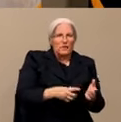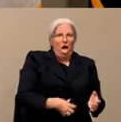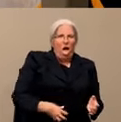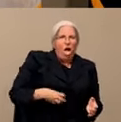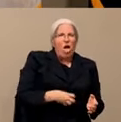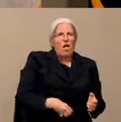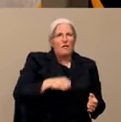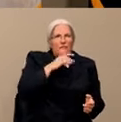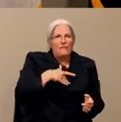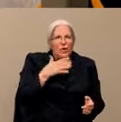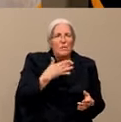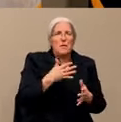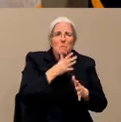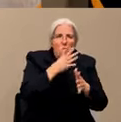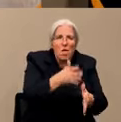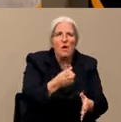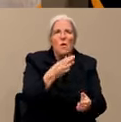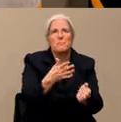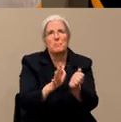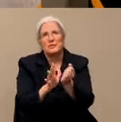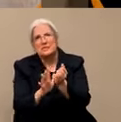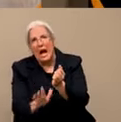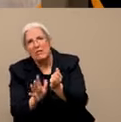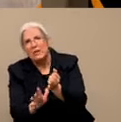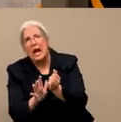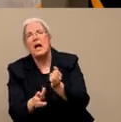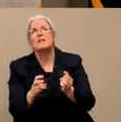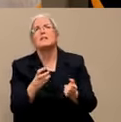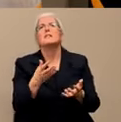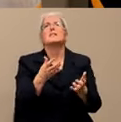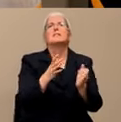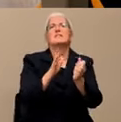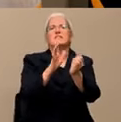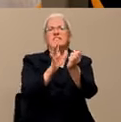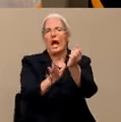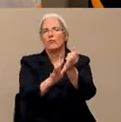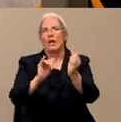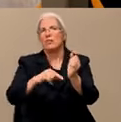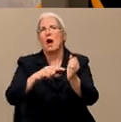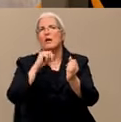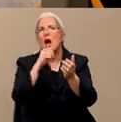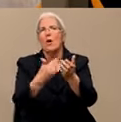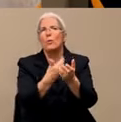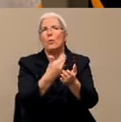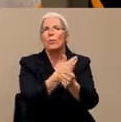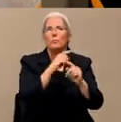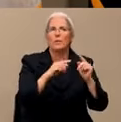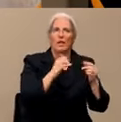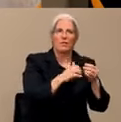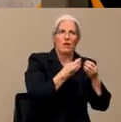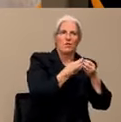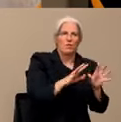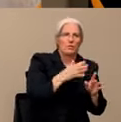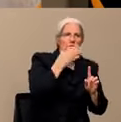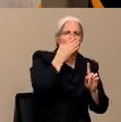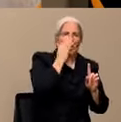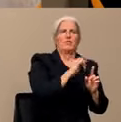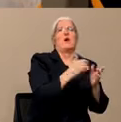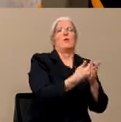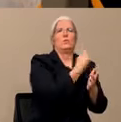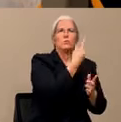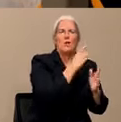But those are the two new ones. Not new. The diarrhea is not new, but certainly the loss of smell is a very new one that's come about in the last